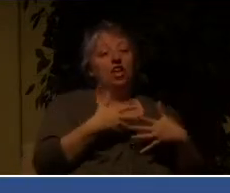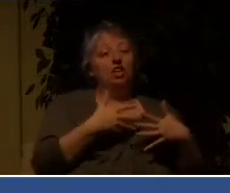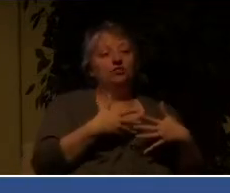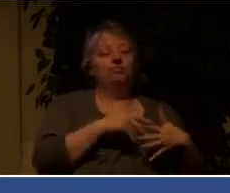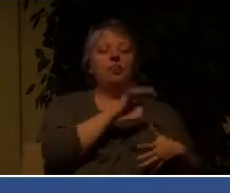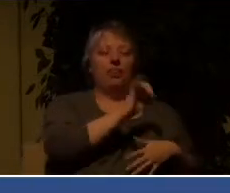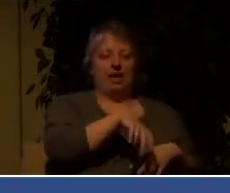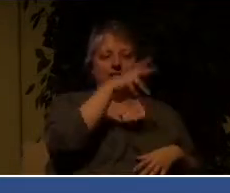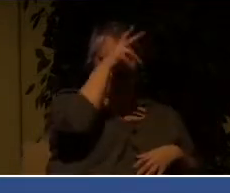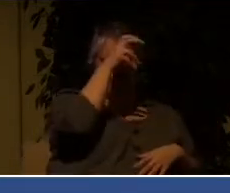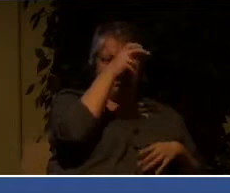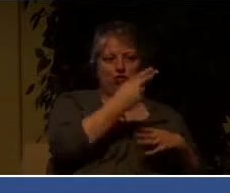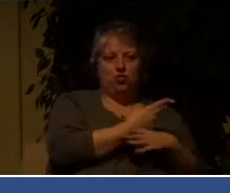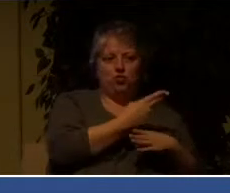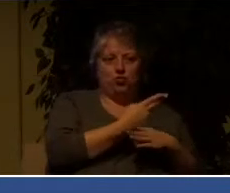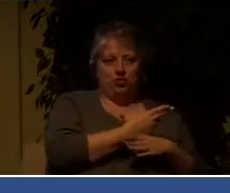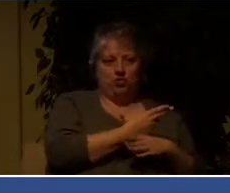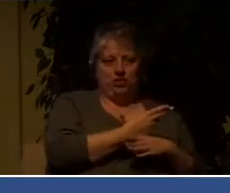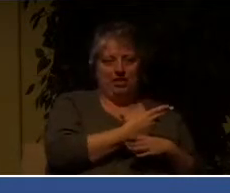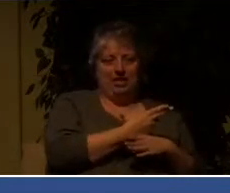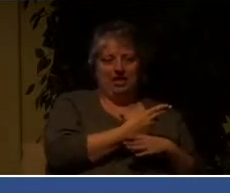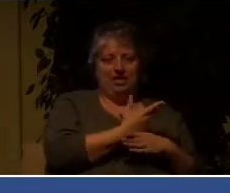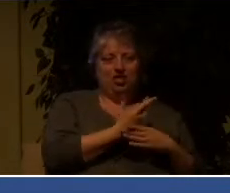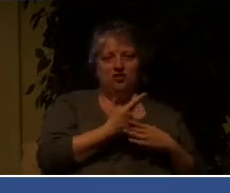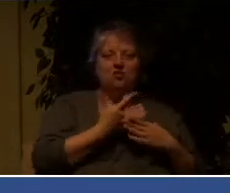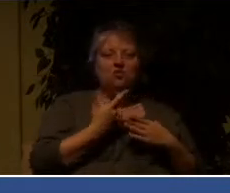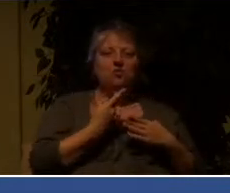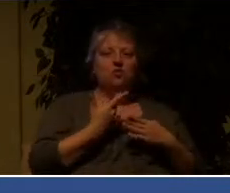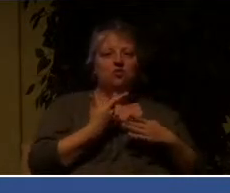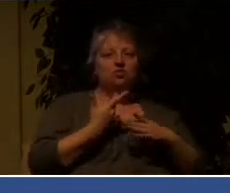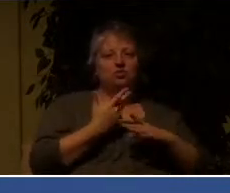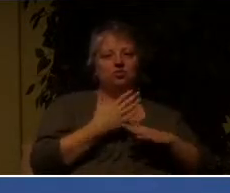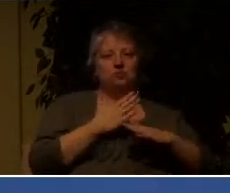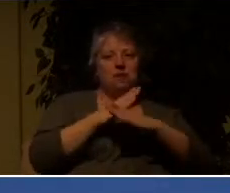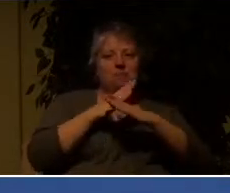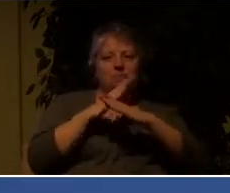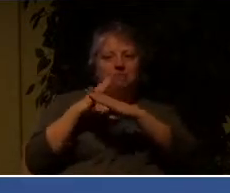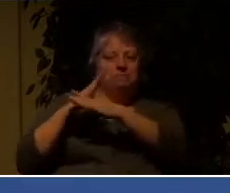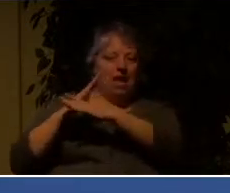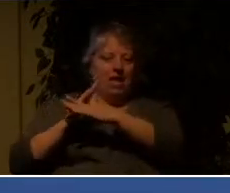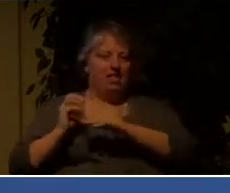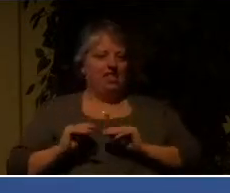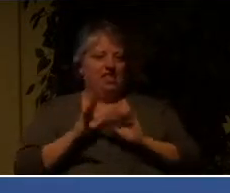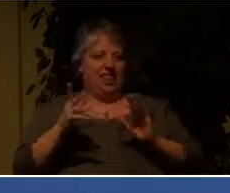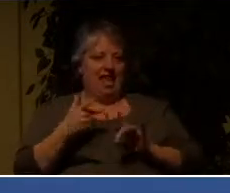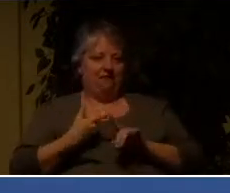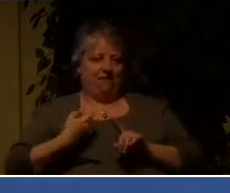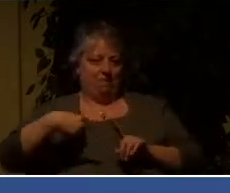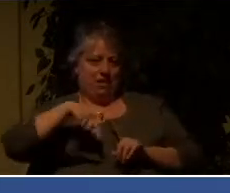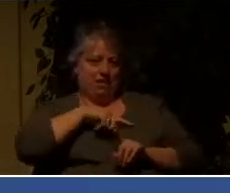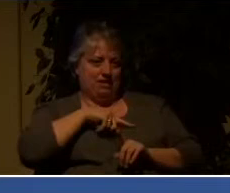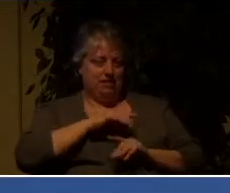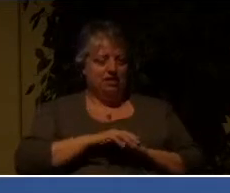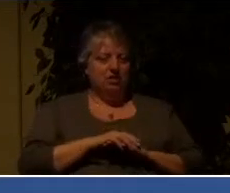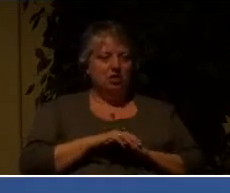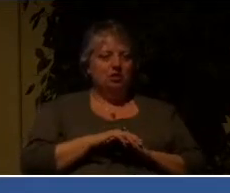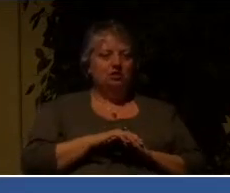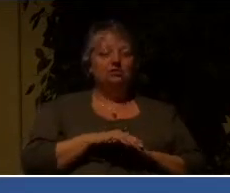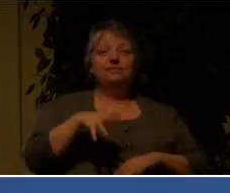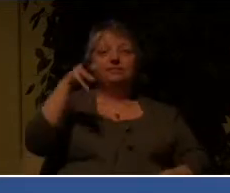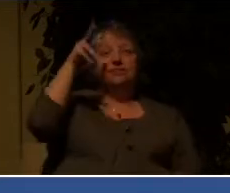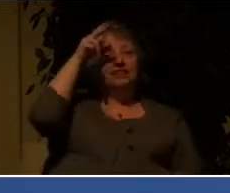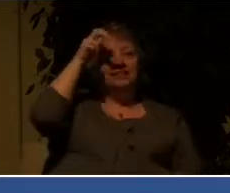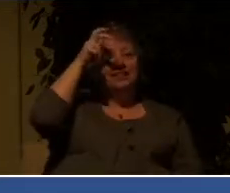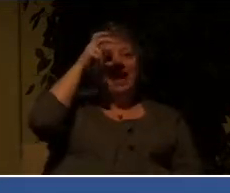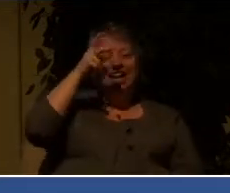There's a verse in Hebrews chapter 2 that I've long pondered years ago already that says that Satan holds people in